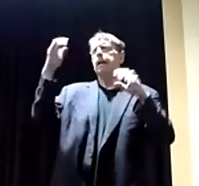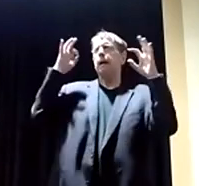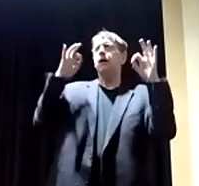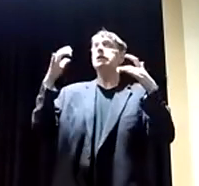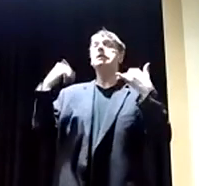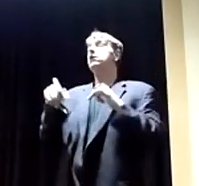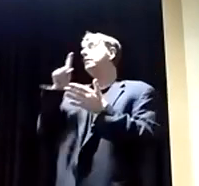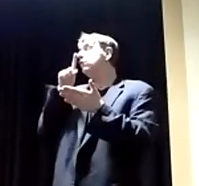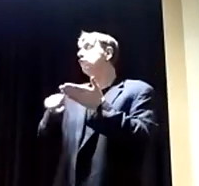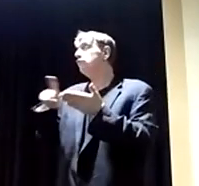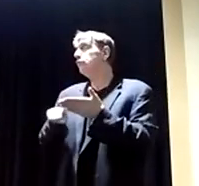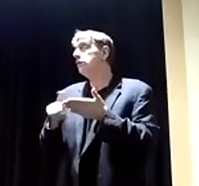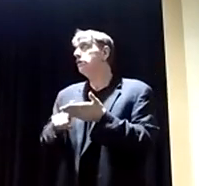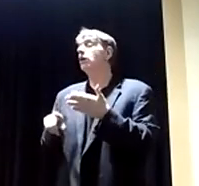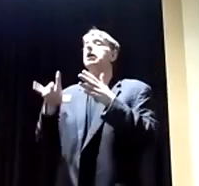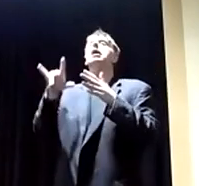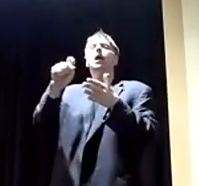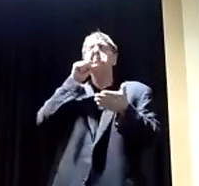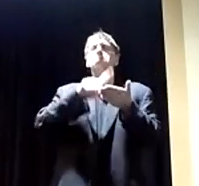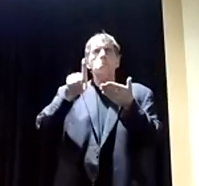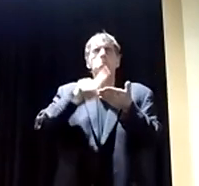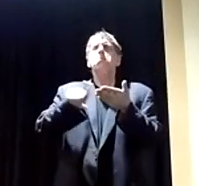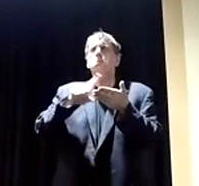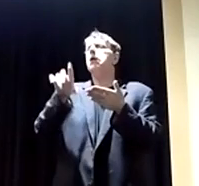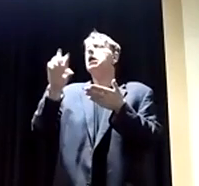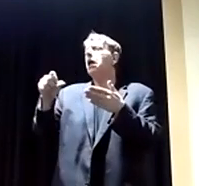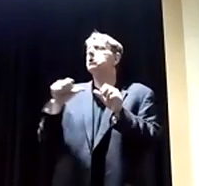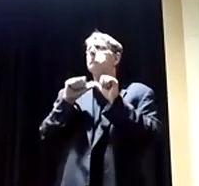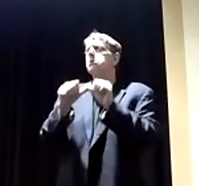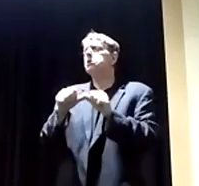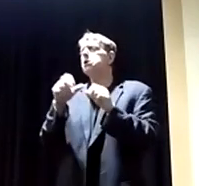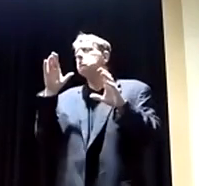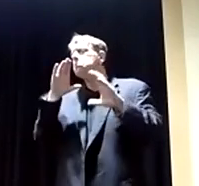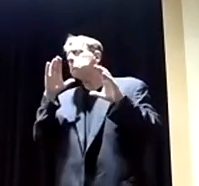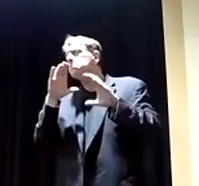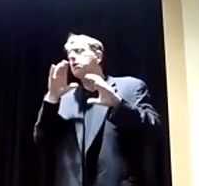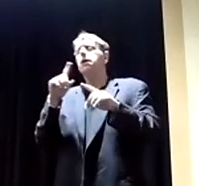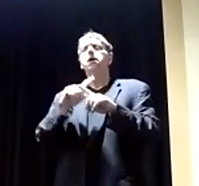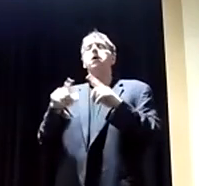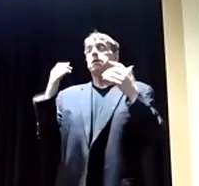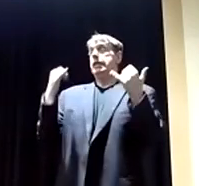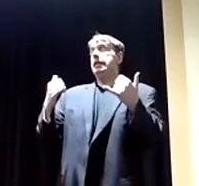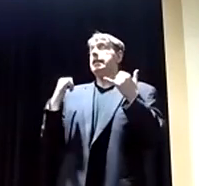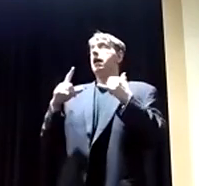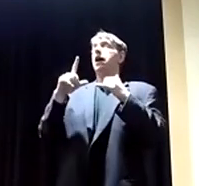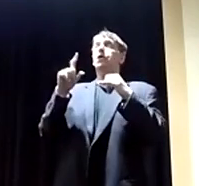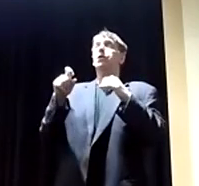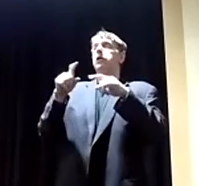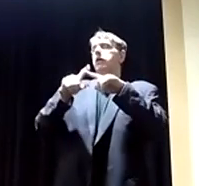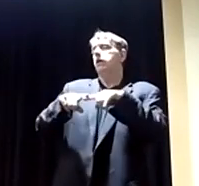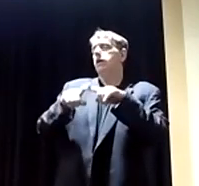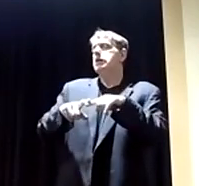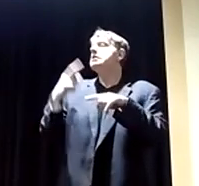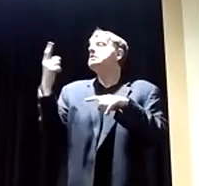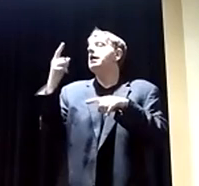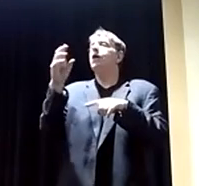I'm not saying not look into it and get it done, but we still need something we can count on. right now, oil and gases and